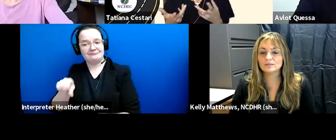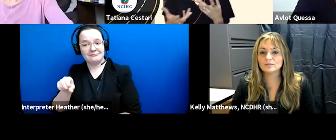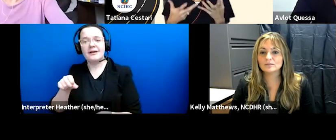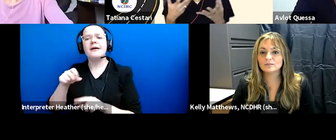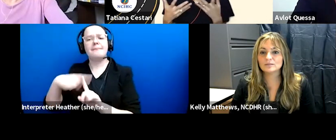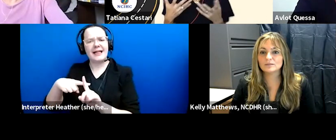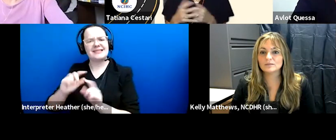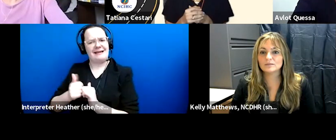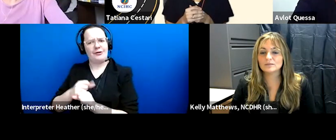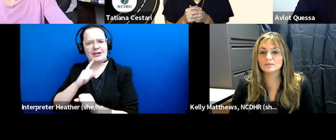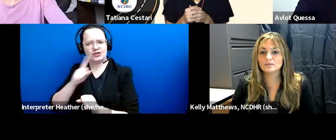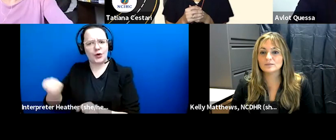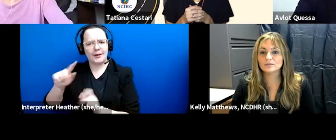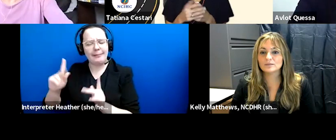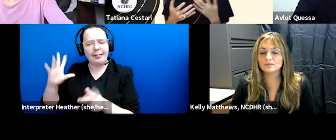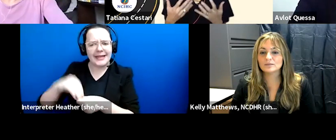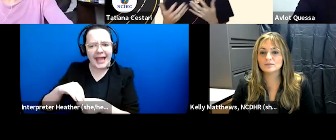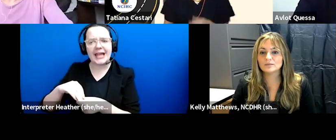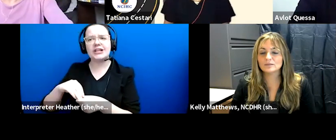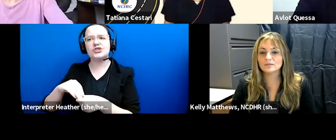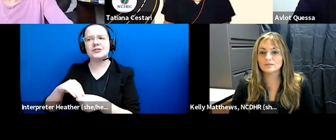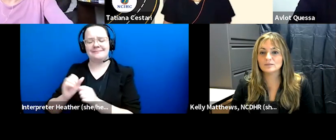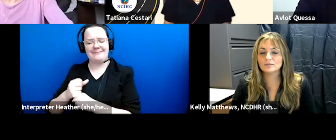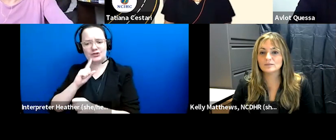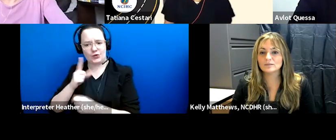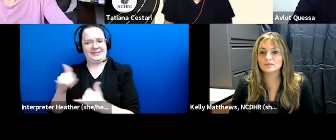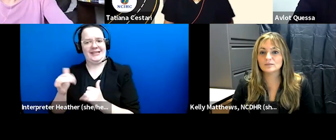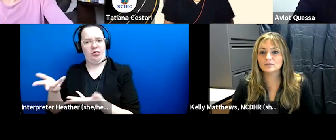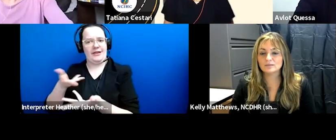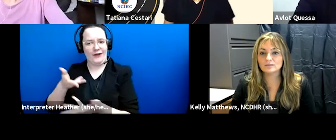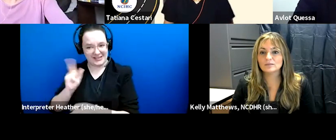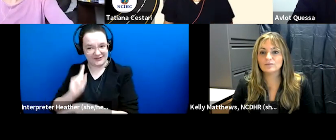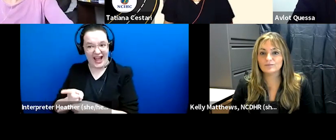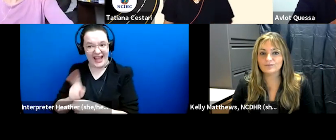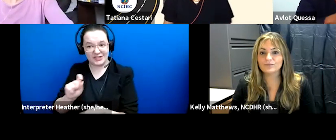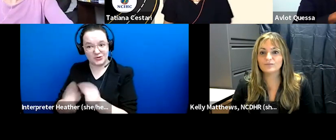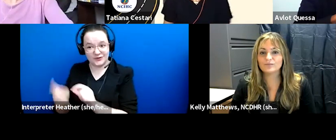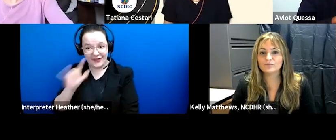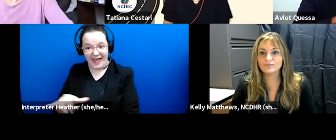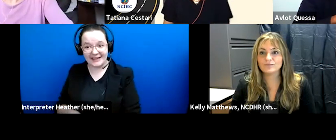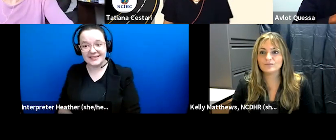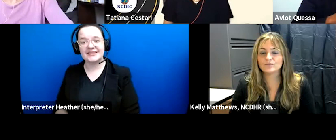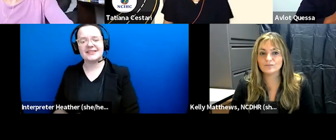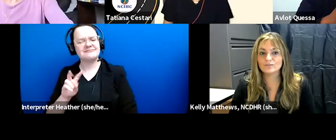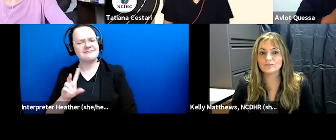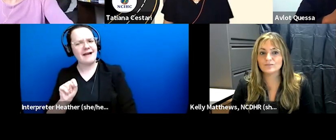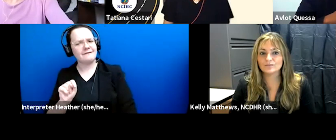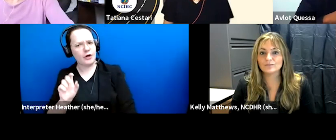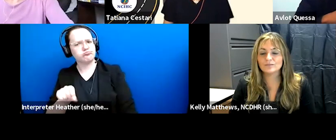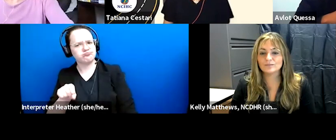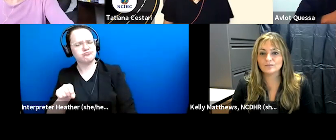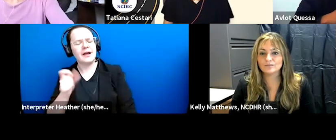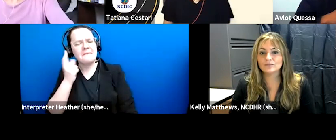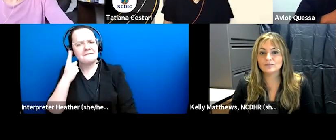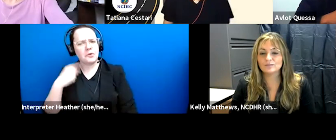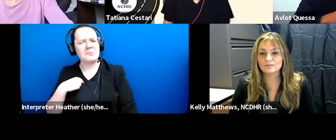engaged or you know to make it interactive right yes and that wasn't too difficult for me because